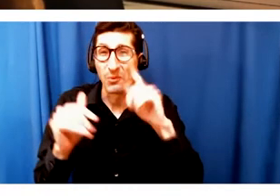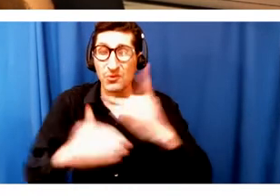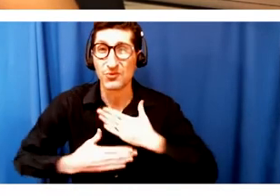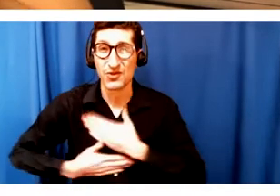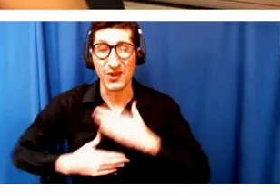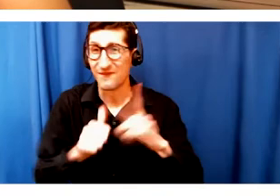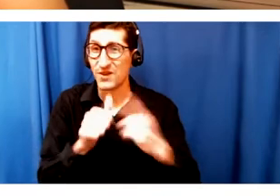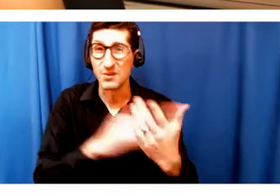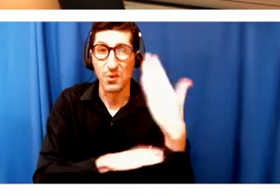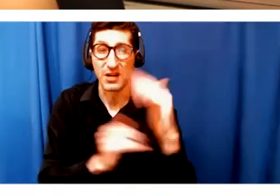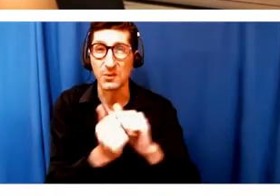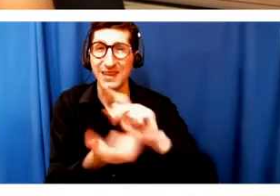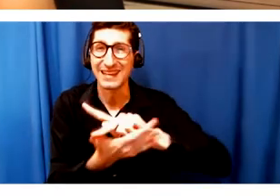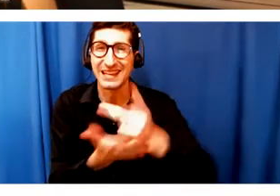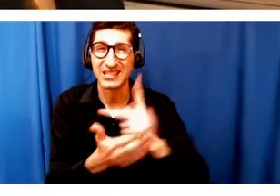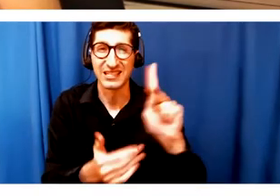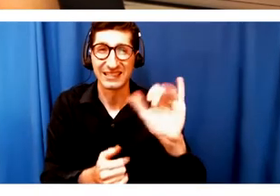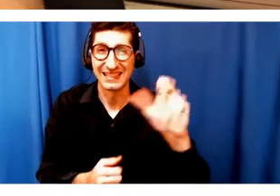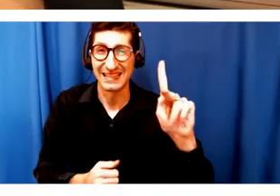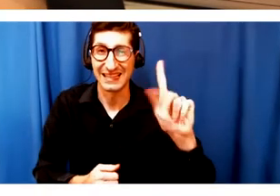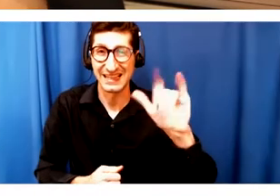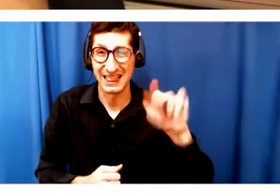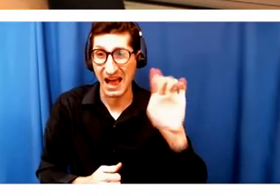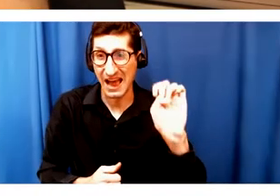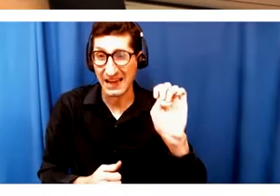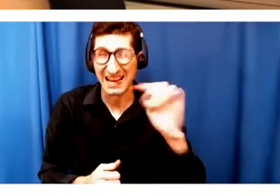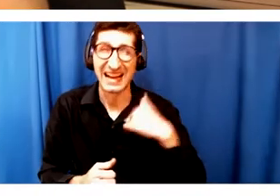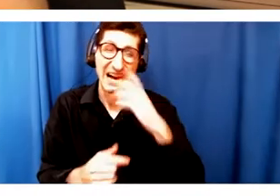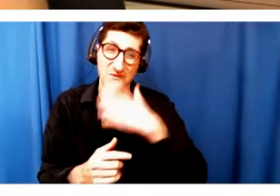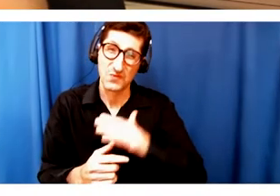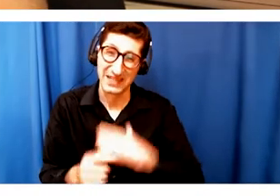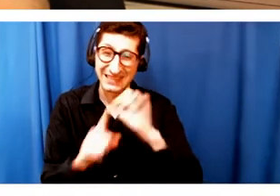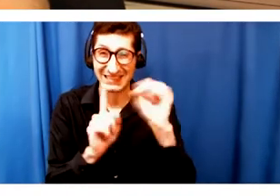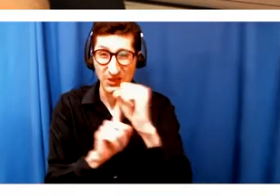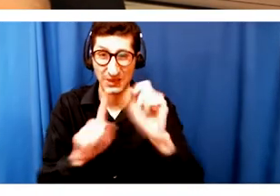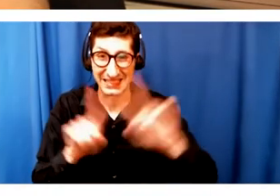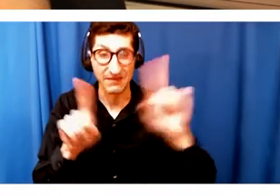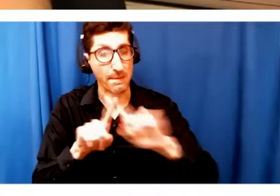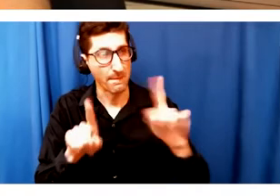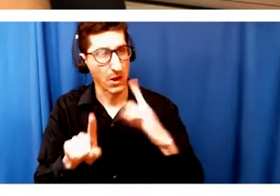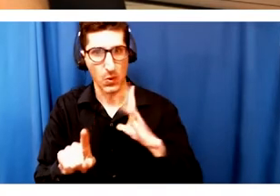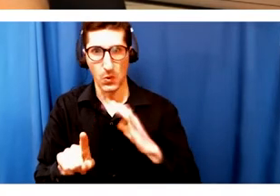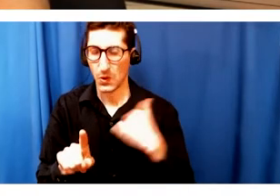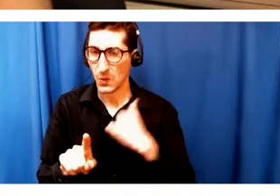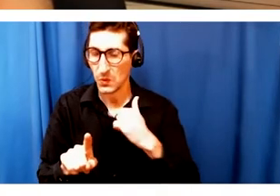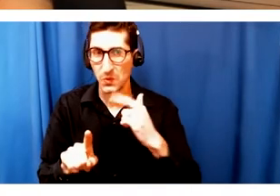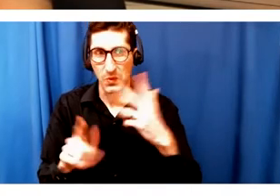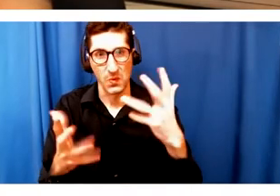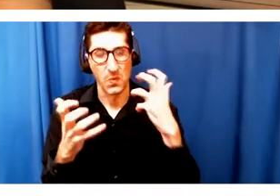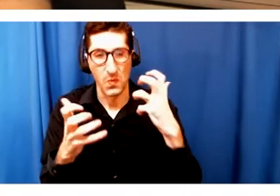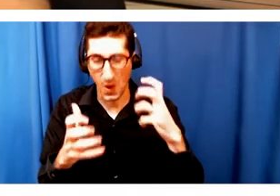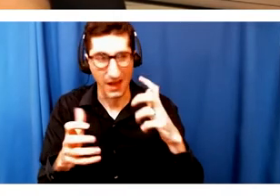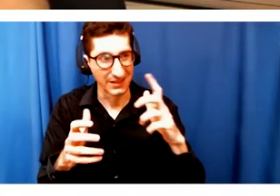We wish the circumstances were different, but it's been so cool to get to have some live theater recorded from actors and artists' homes.